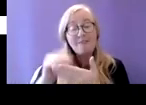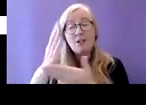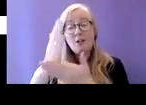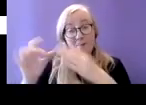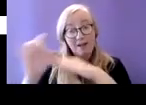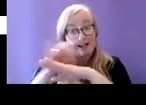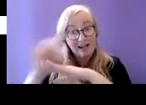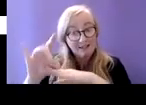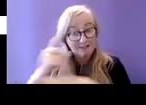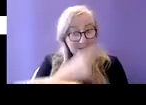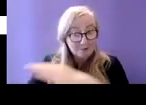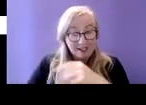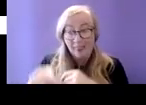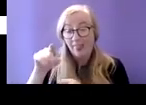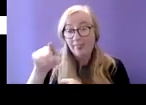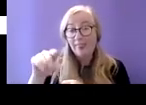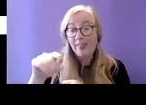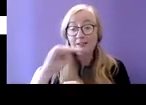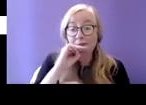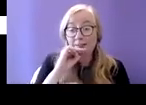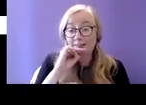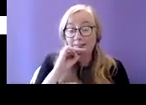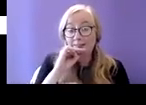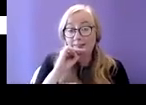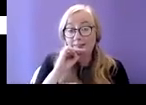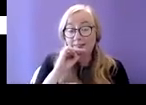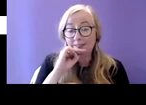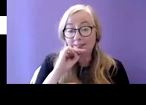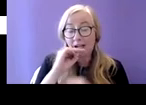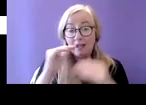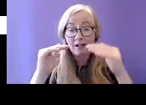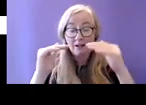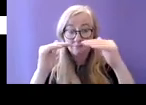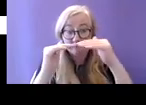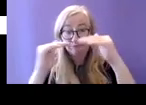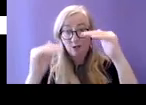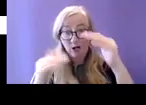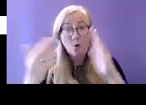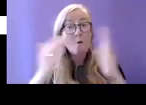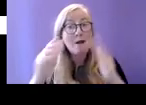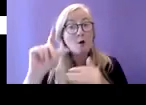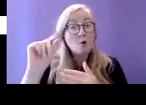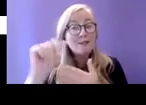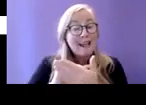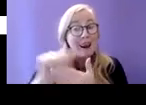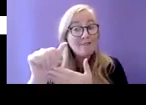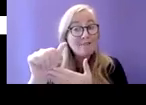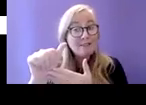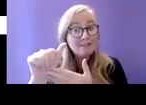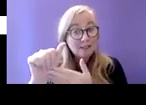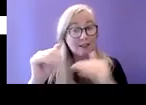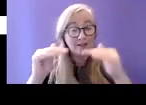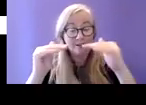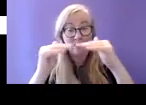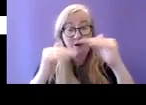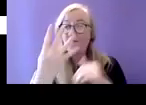a noteworthy reduction as compared to 2011 when this figure stood at 41.5% this